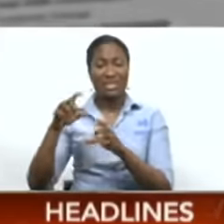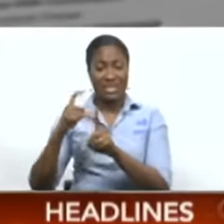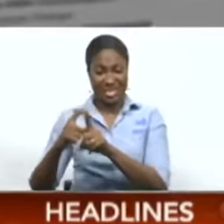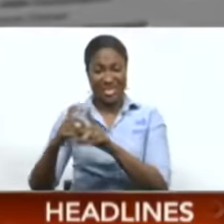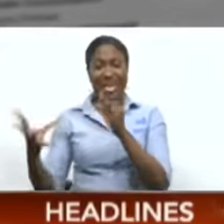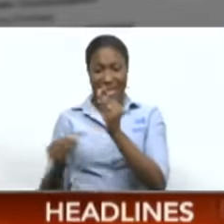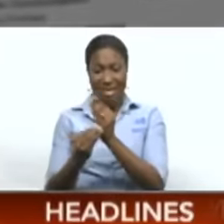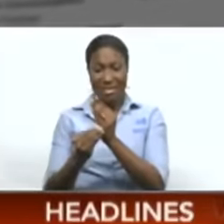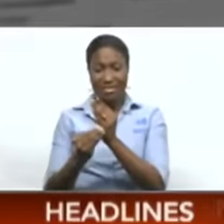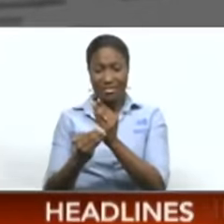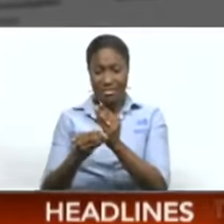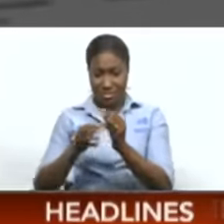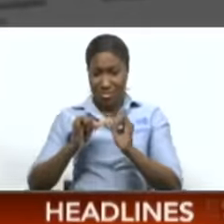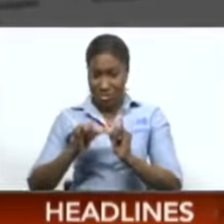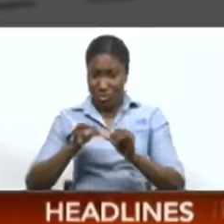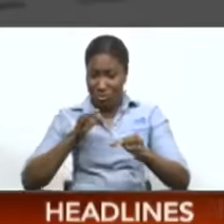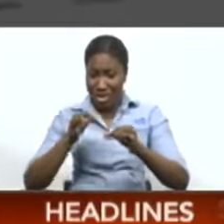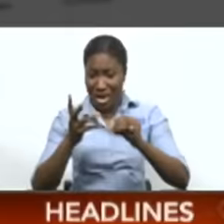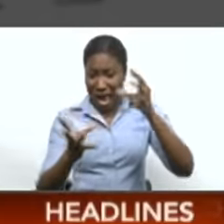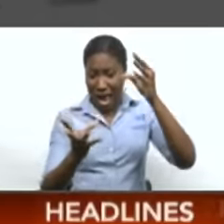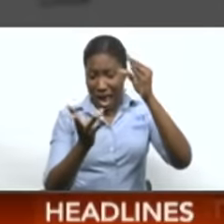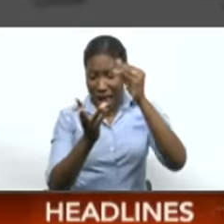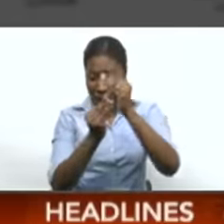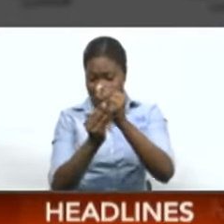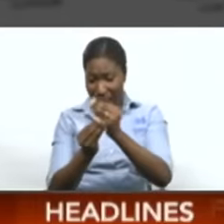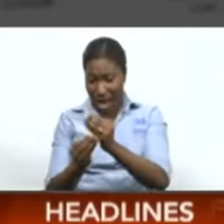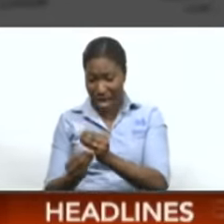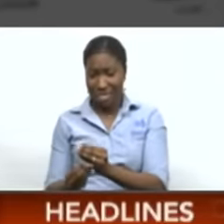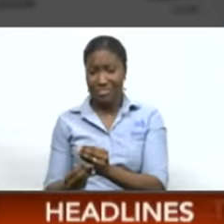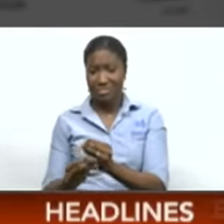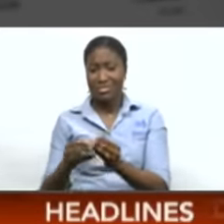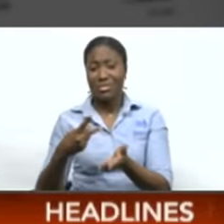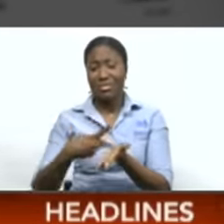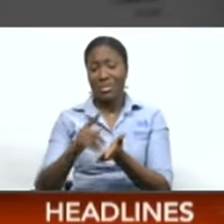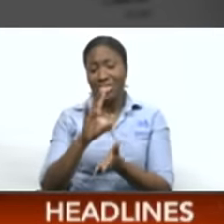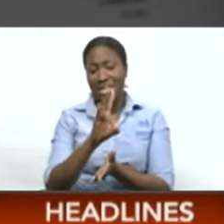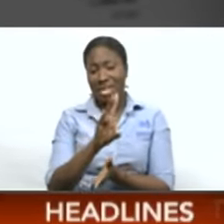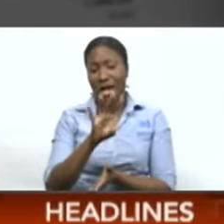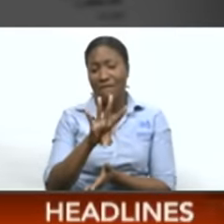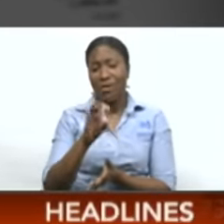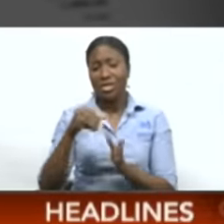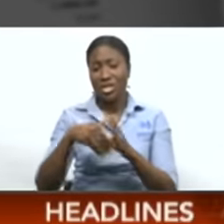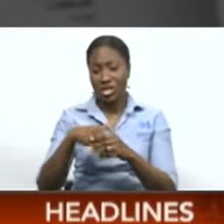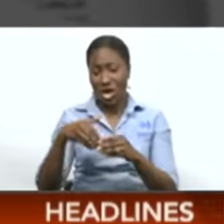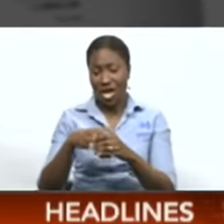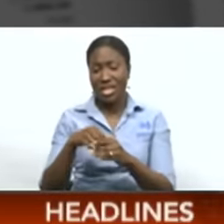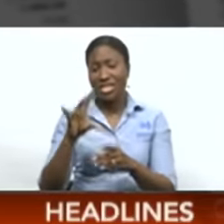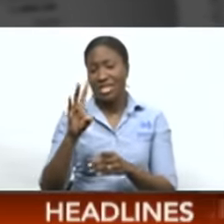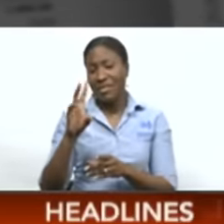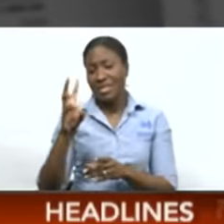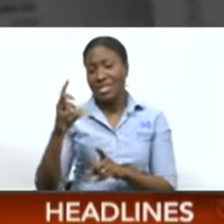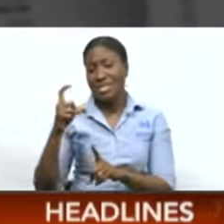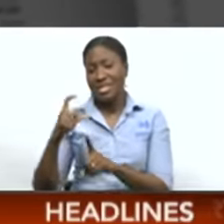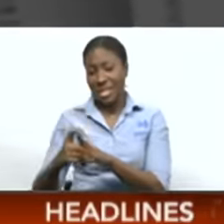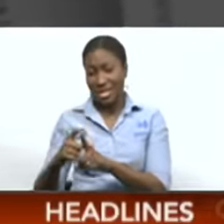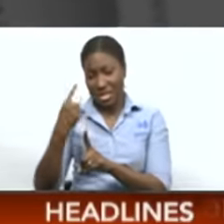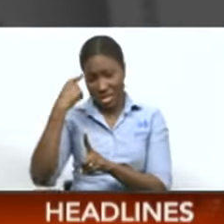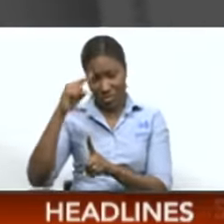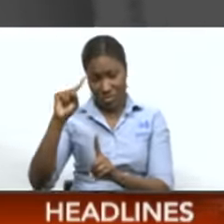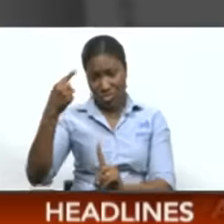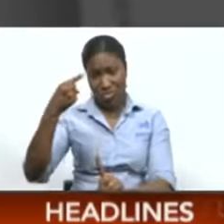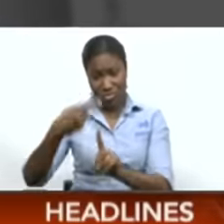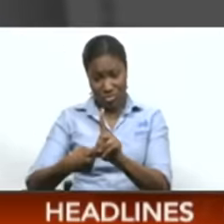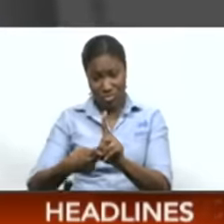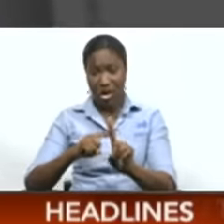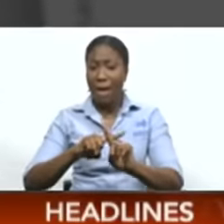Stay with me now. We add all of that and it leaves me with $740.76. However, I must add